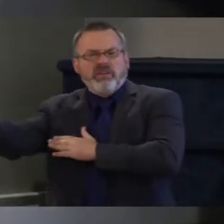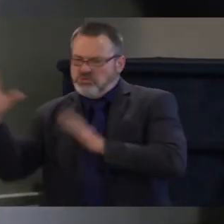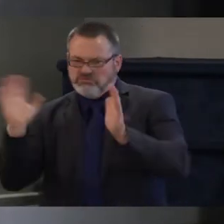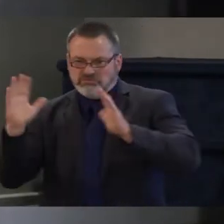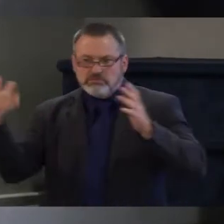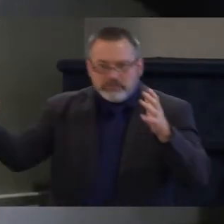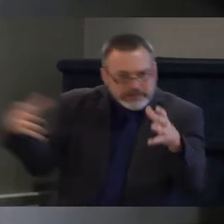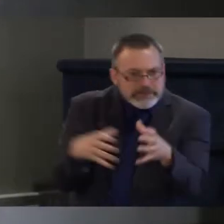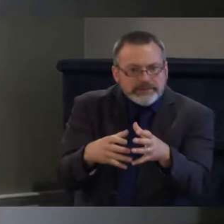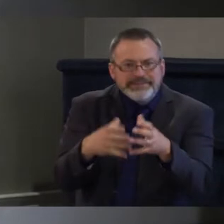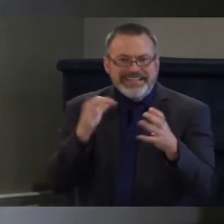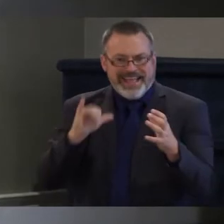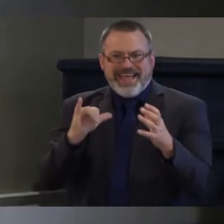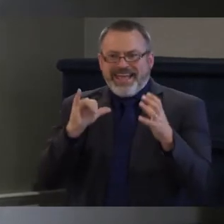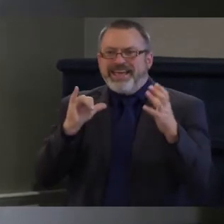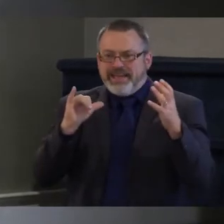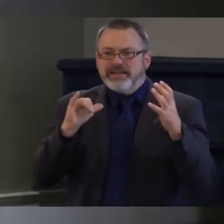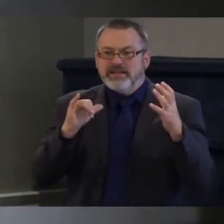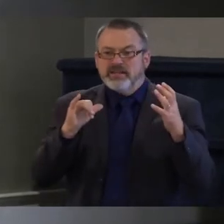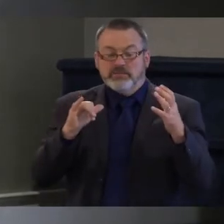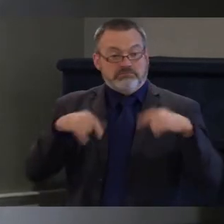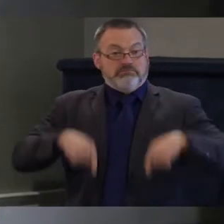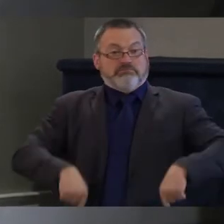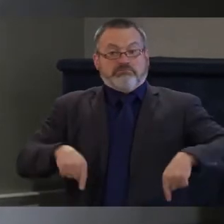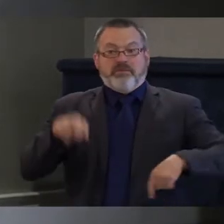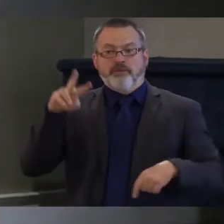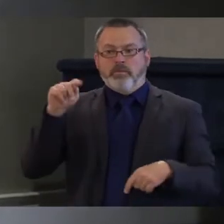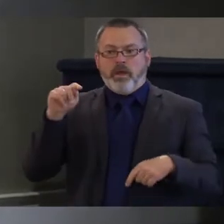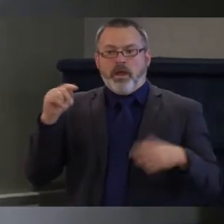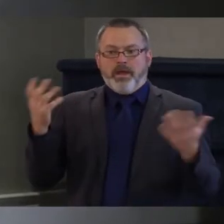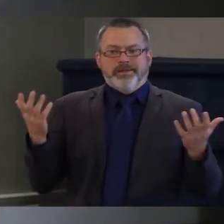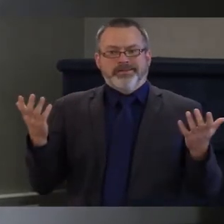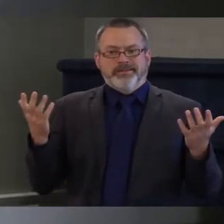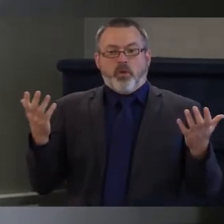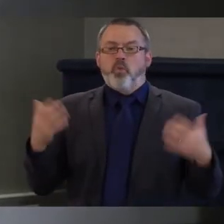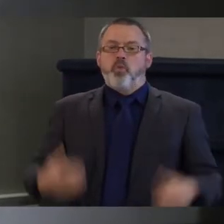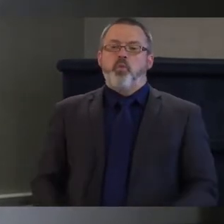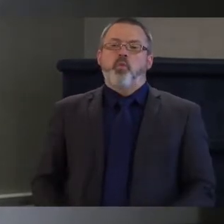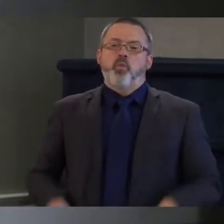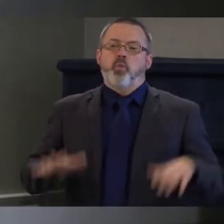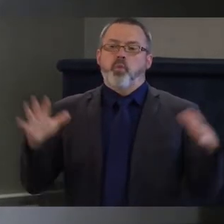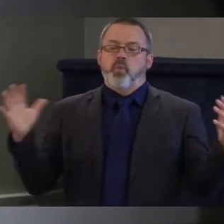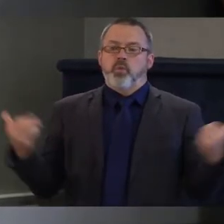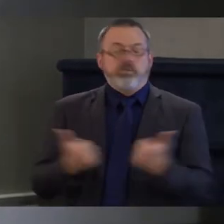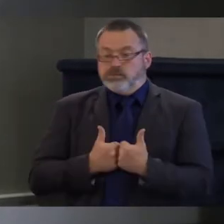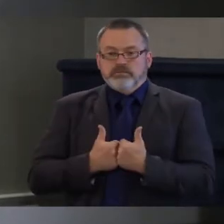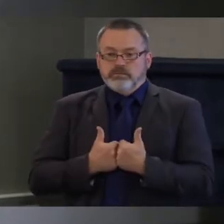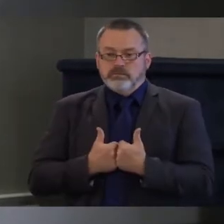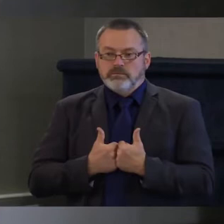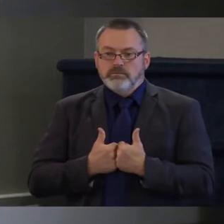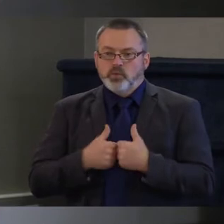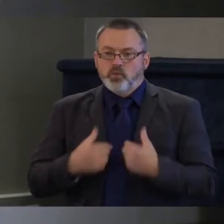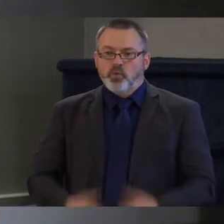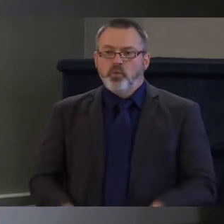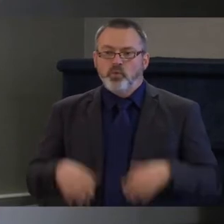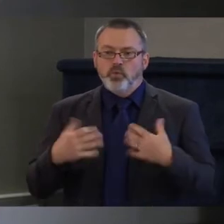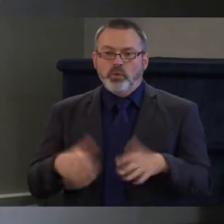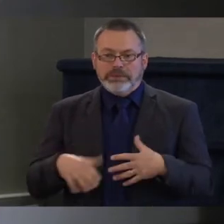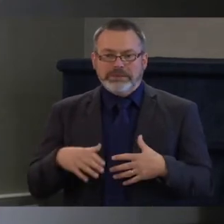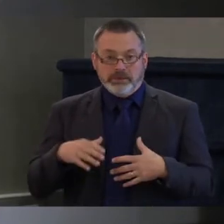that we face in the state right now is that, and I hope we talk about workforce in a moment, but we've been talking about our workforce crisis for decades,